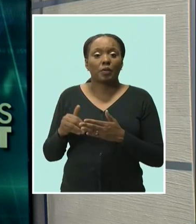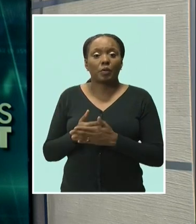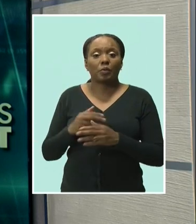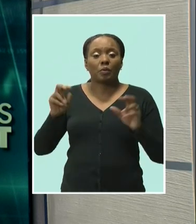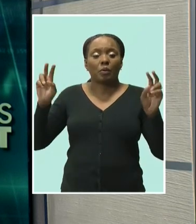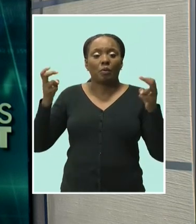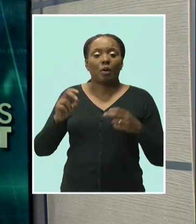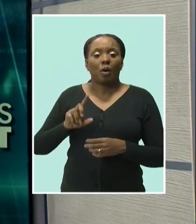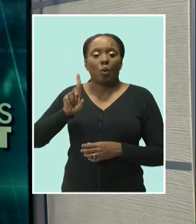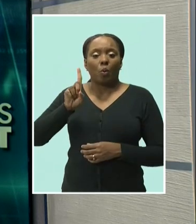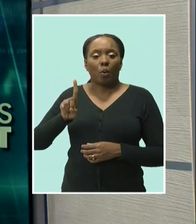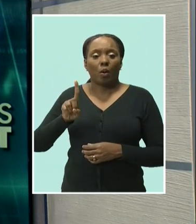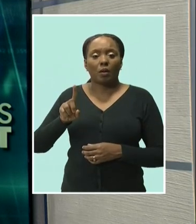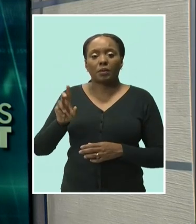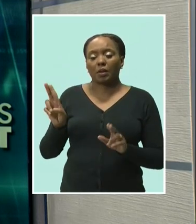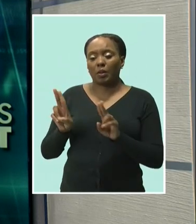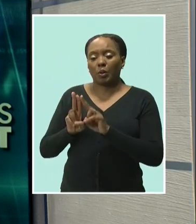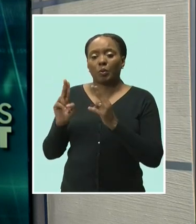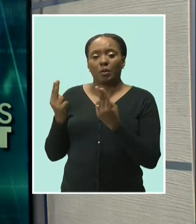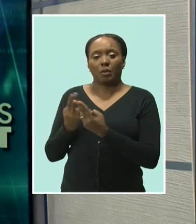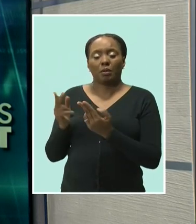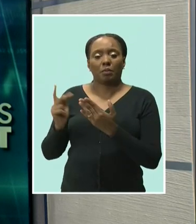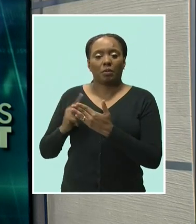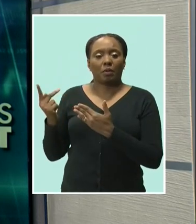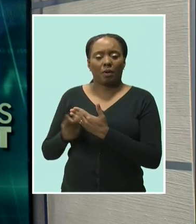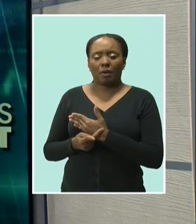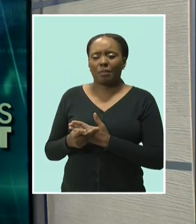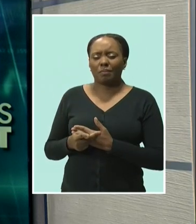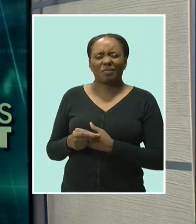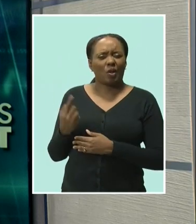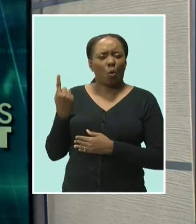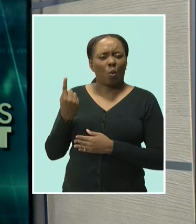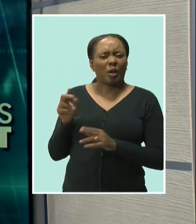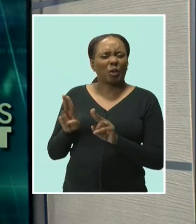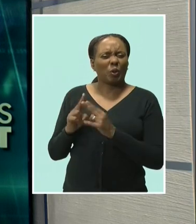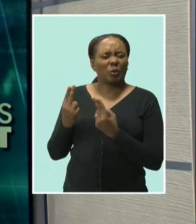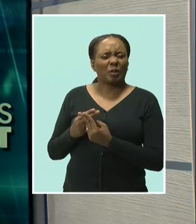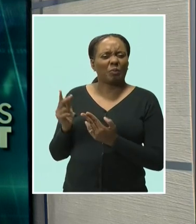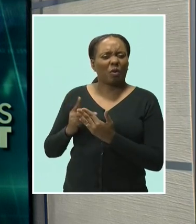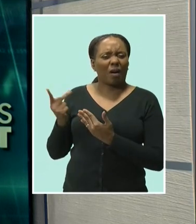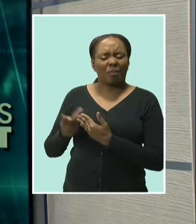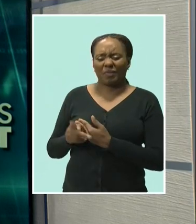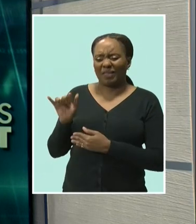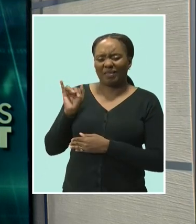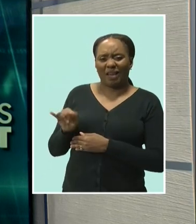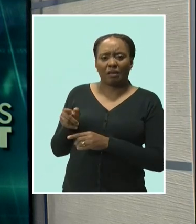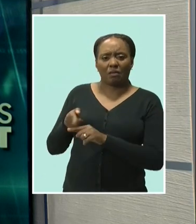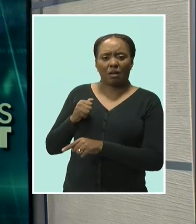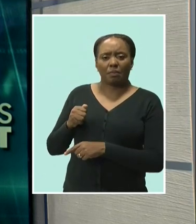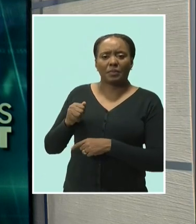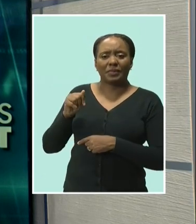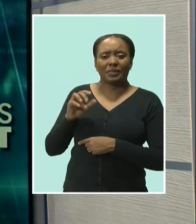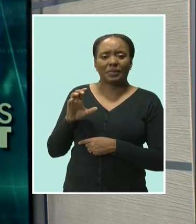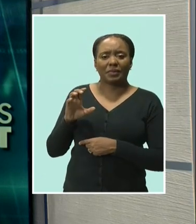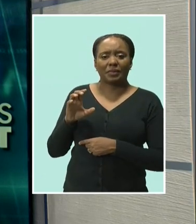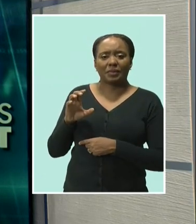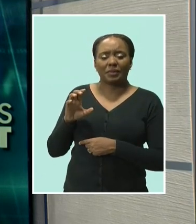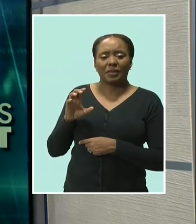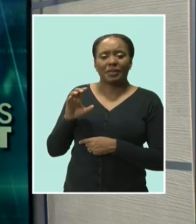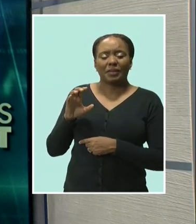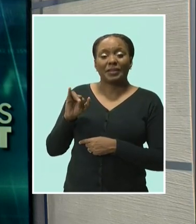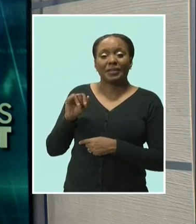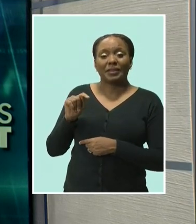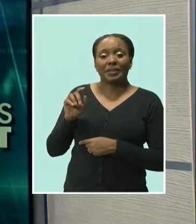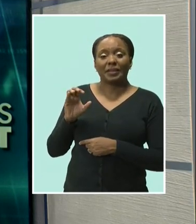Union program, an initiative of the City of Bridgetown Cooperative Credit Union. They include point-of-sale card transactions